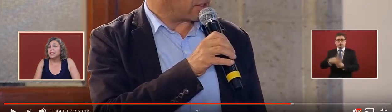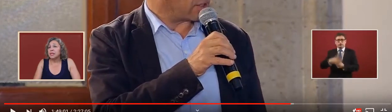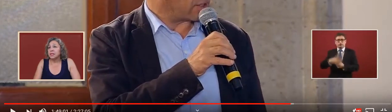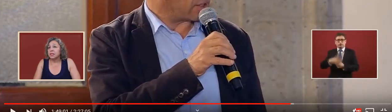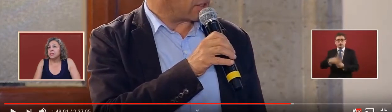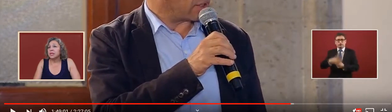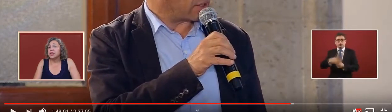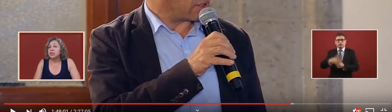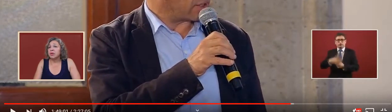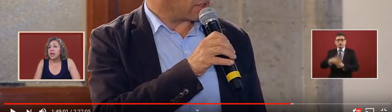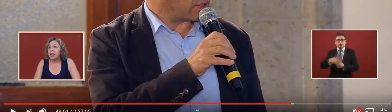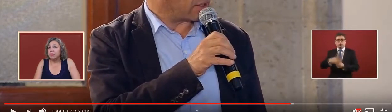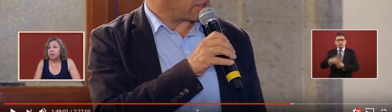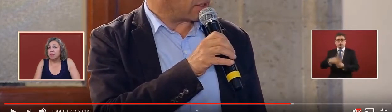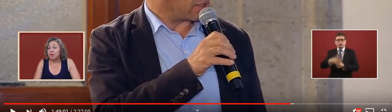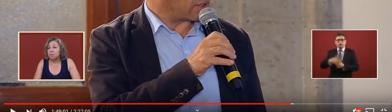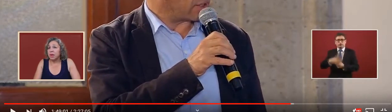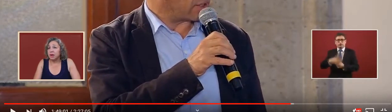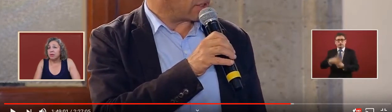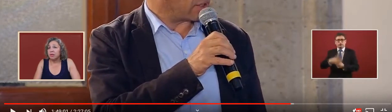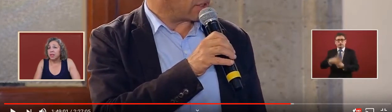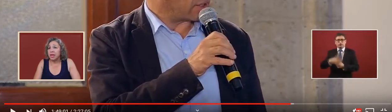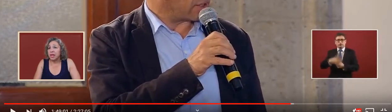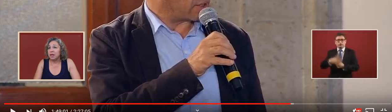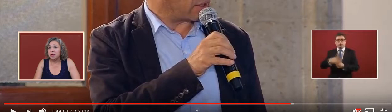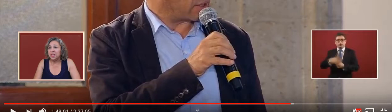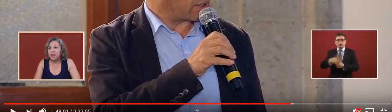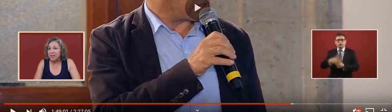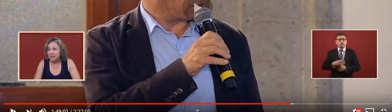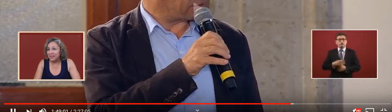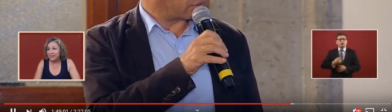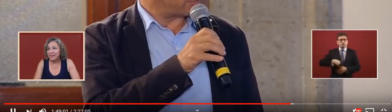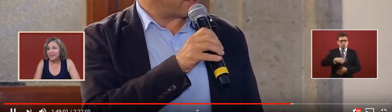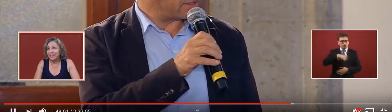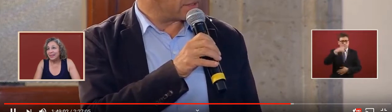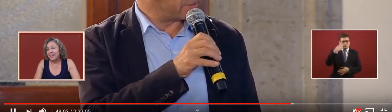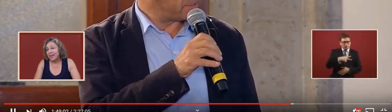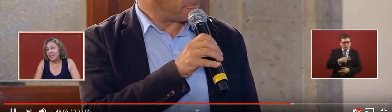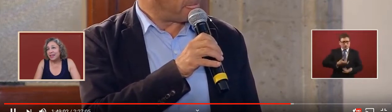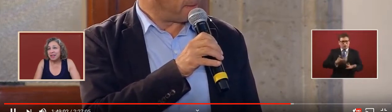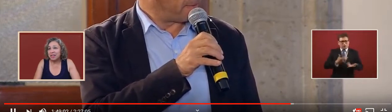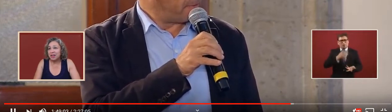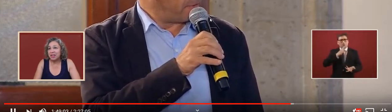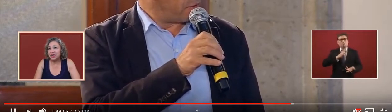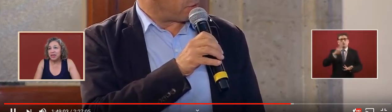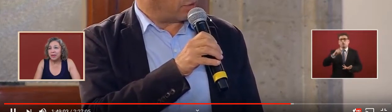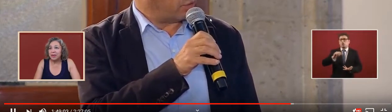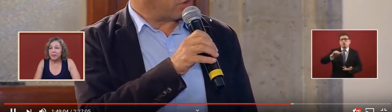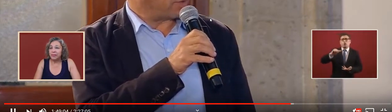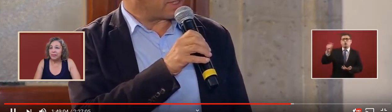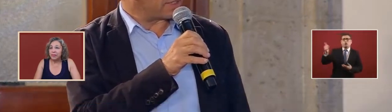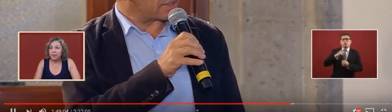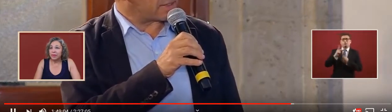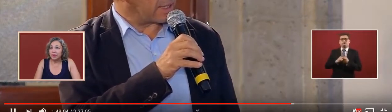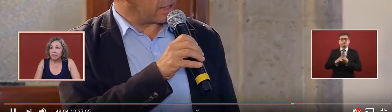mexicans can do everything better than anyone any other country